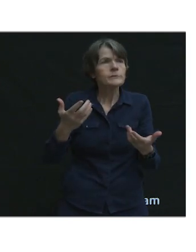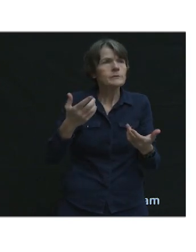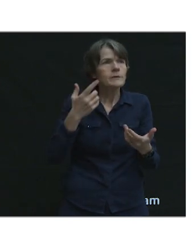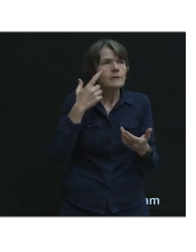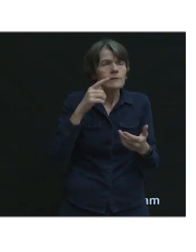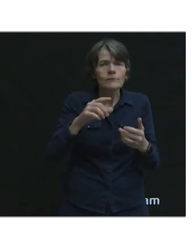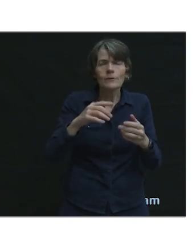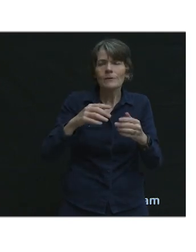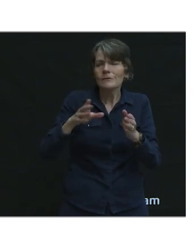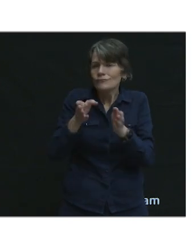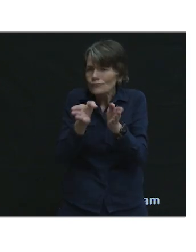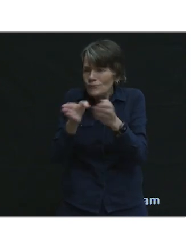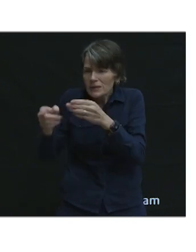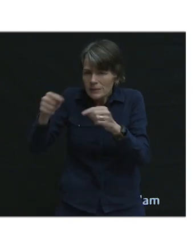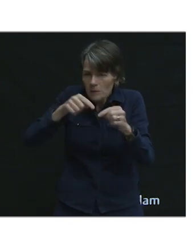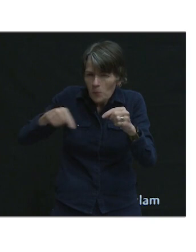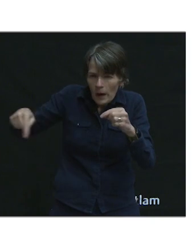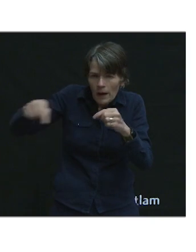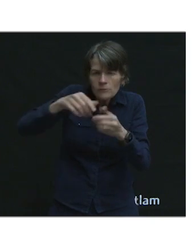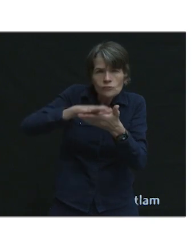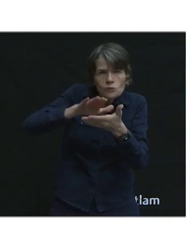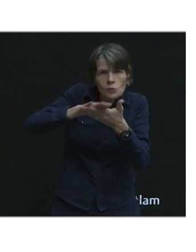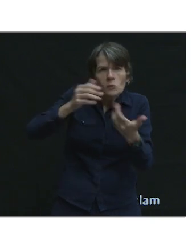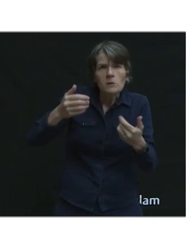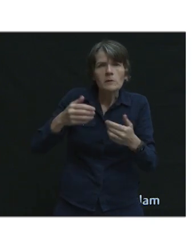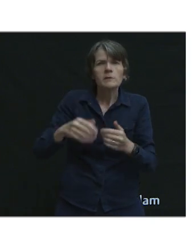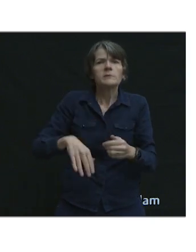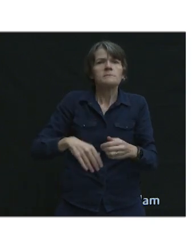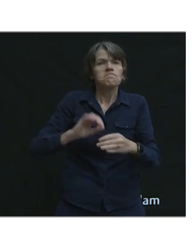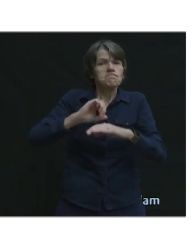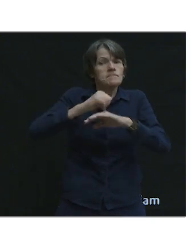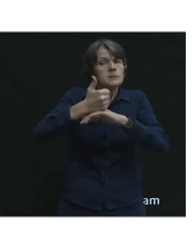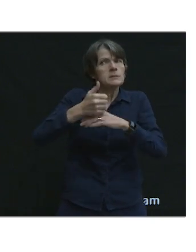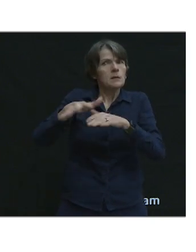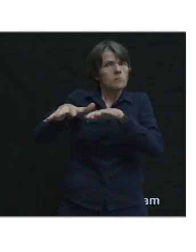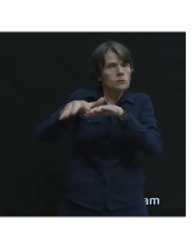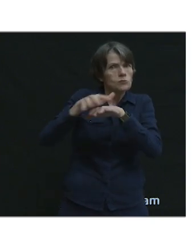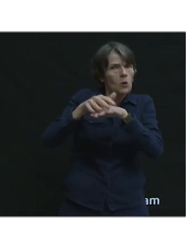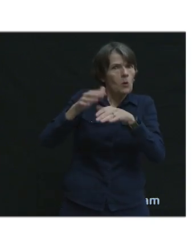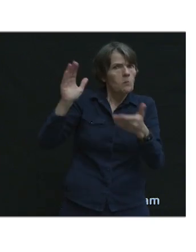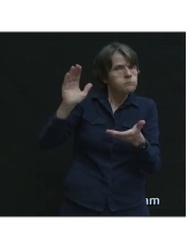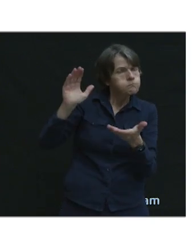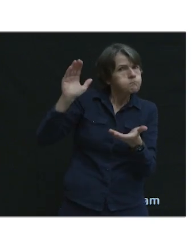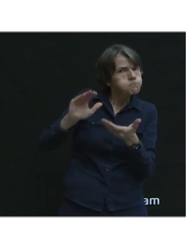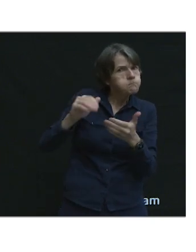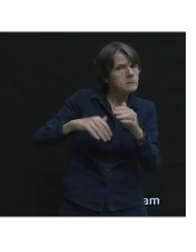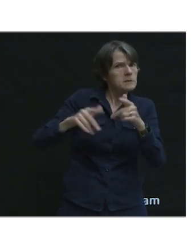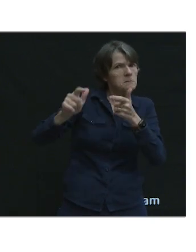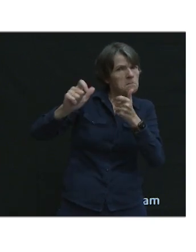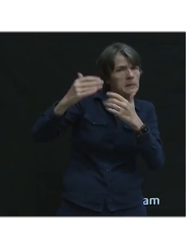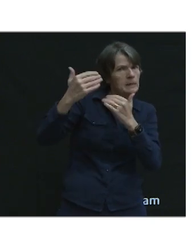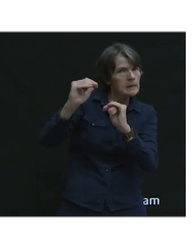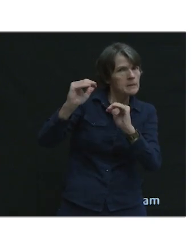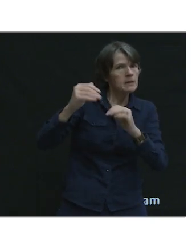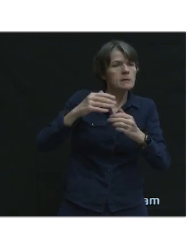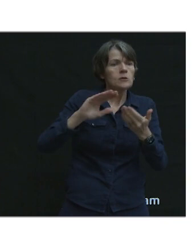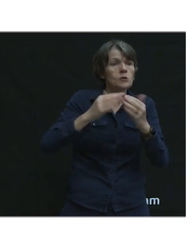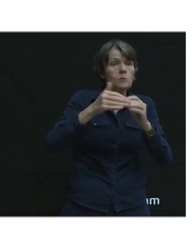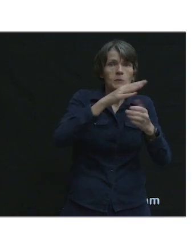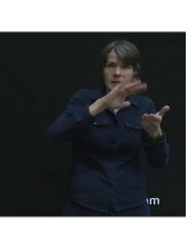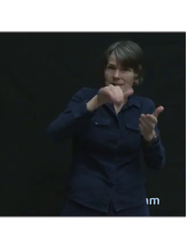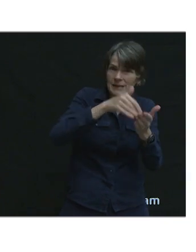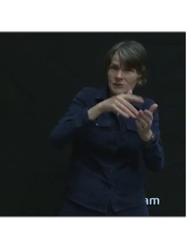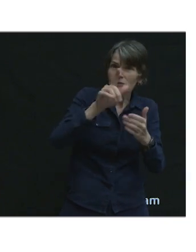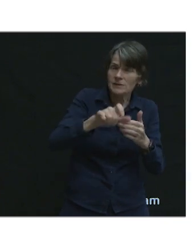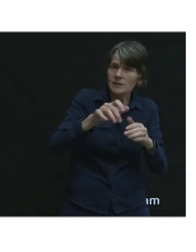school streets around those, making sure especially that those speed limit zones happen around schools and around community centres, so that people can feel comfortable